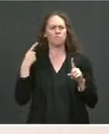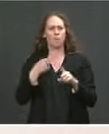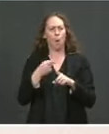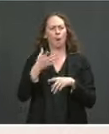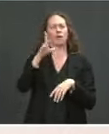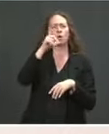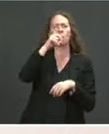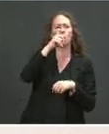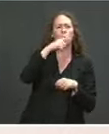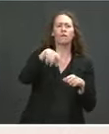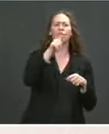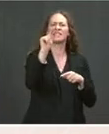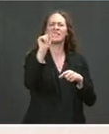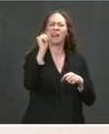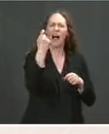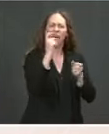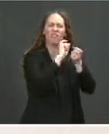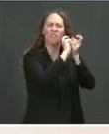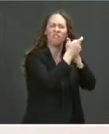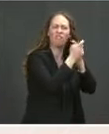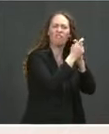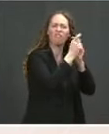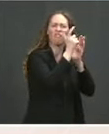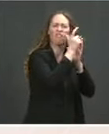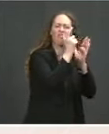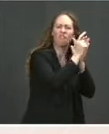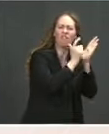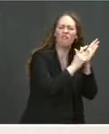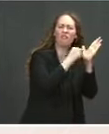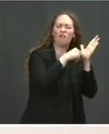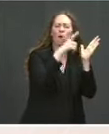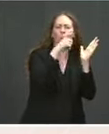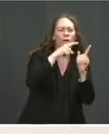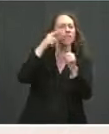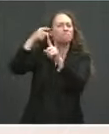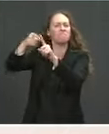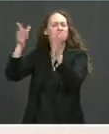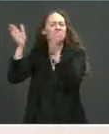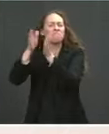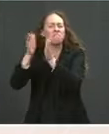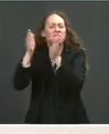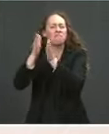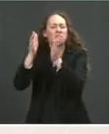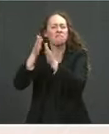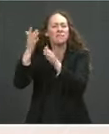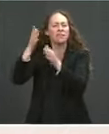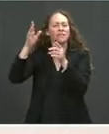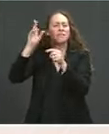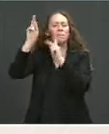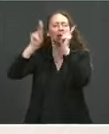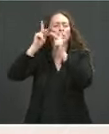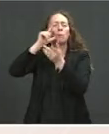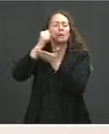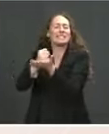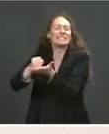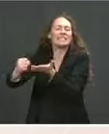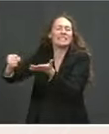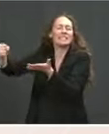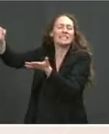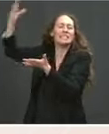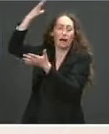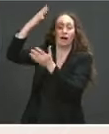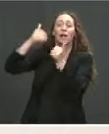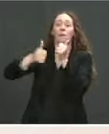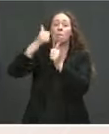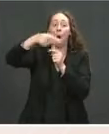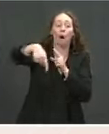that would affect, again, the three-tenths of one percent, the top sliver of households. And number two, the principle